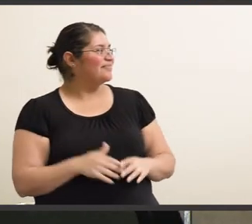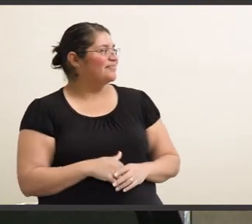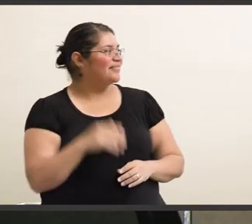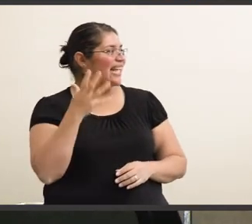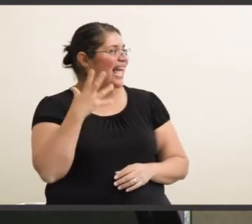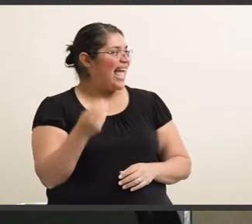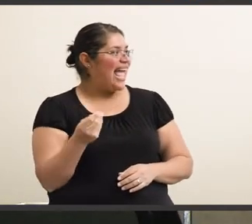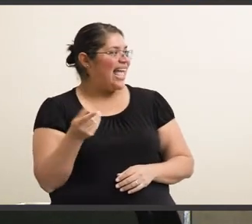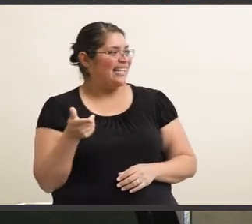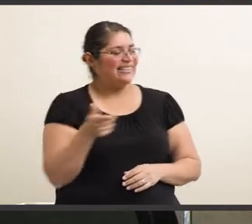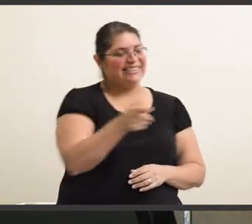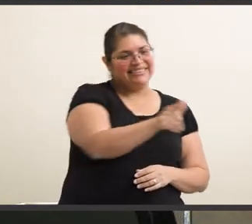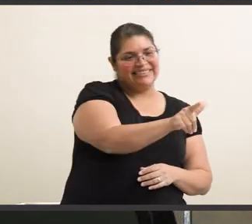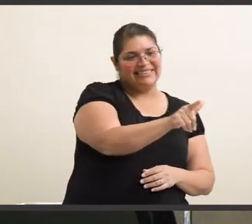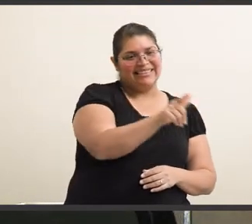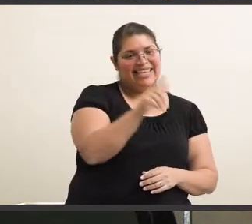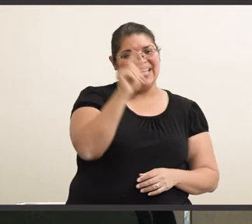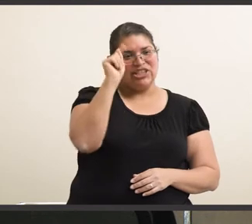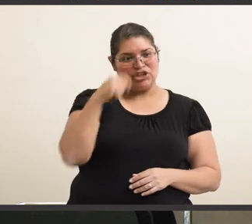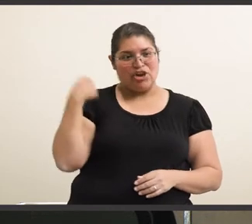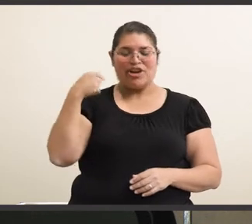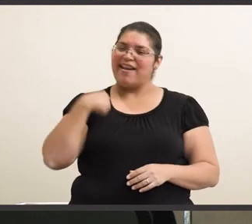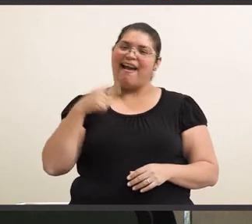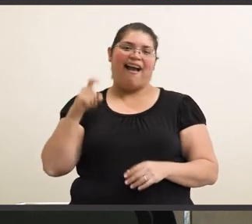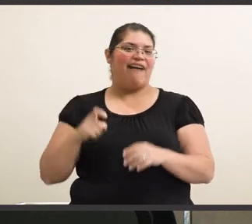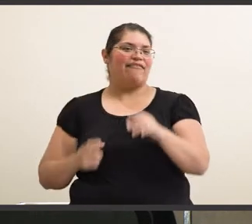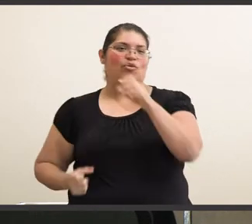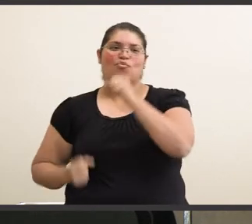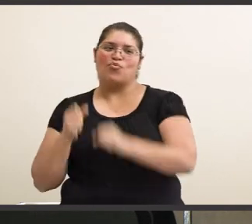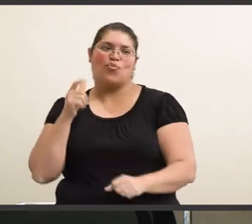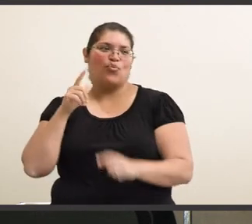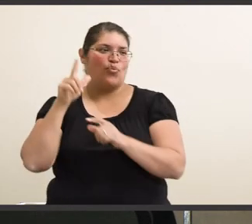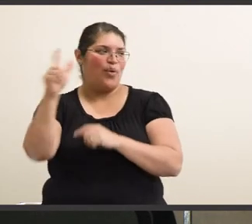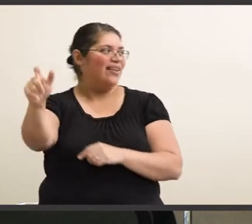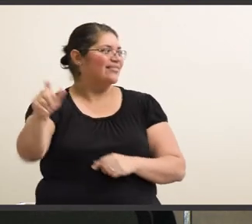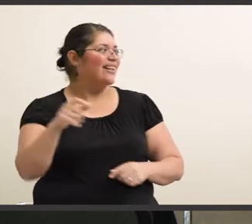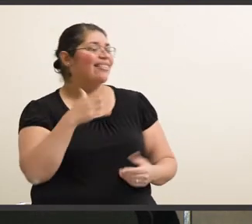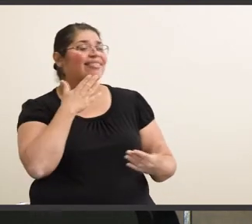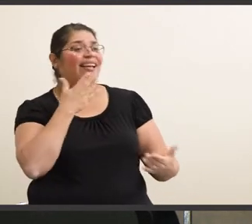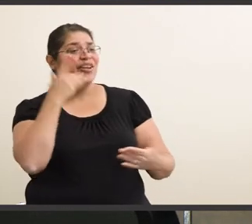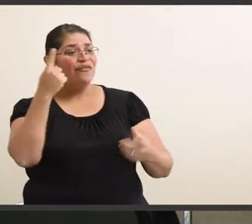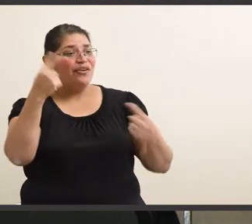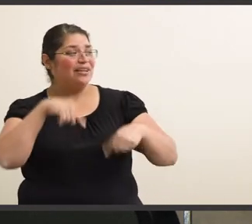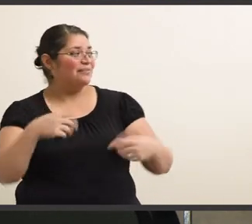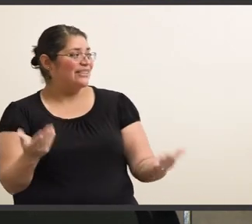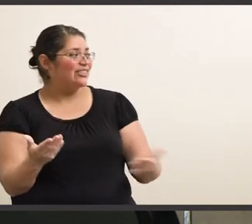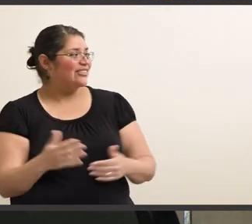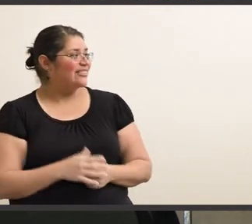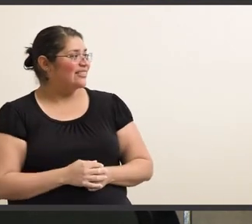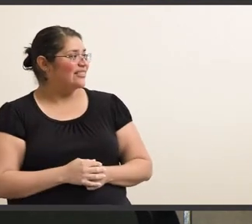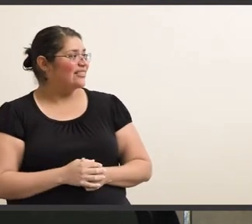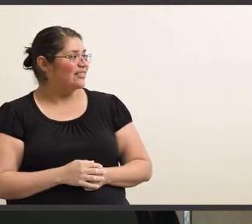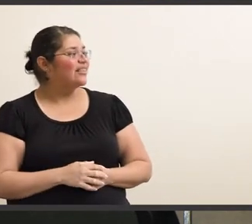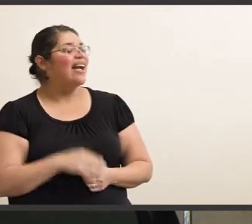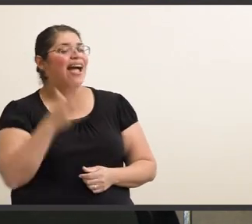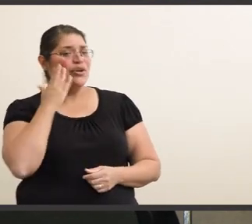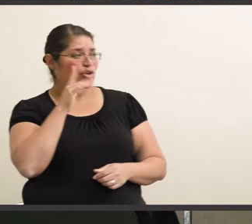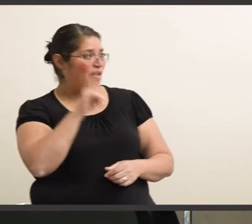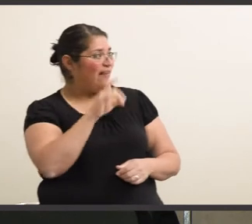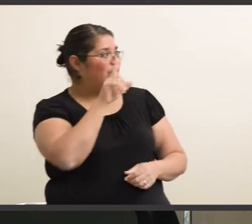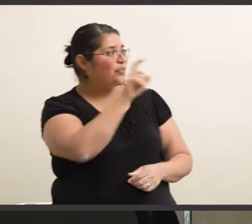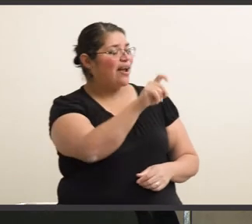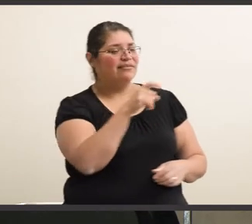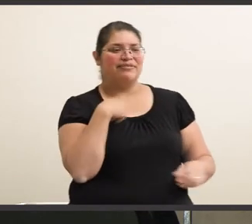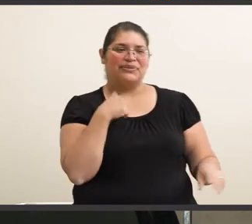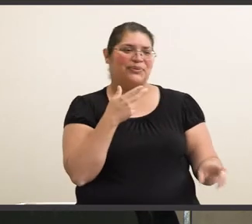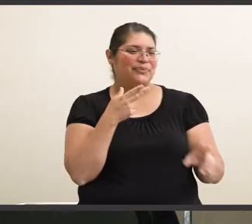And I need to turn it over to Tonya and I've got to run. Thank you all for being here. I know you have to run. have